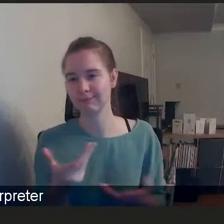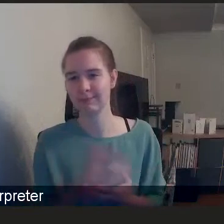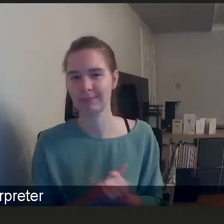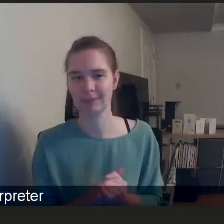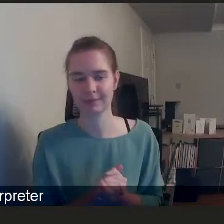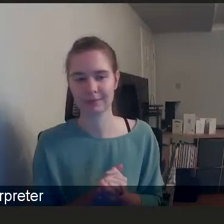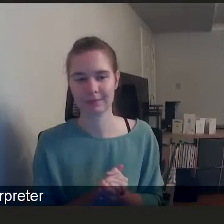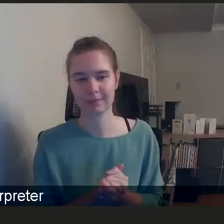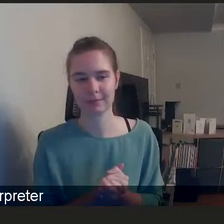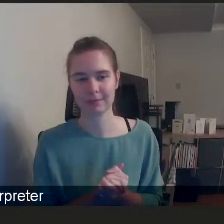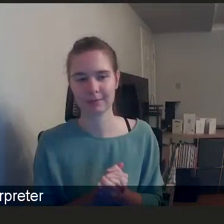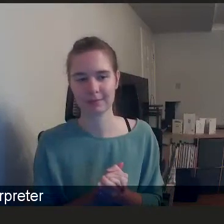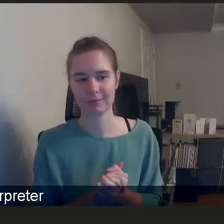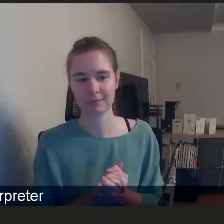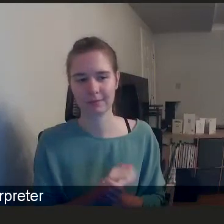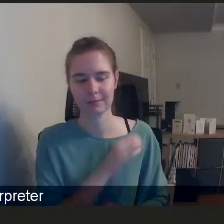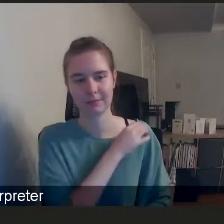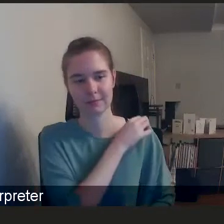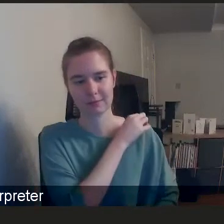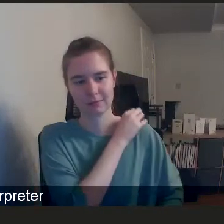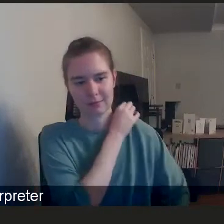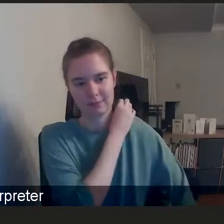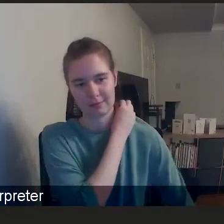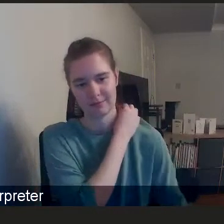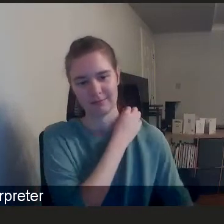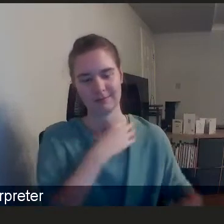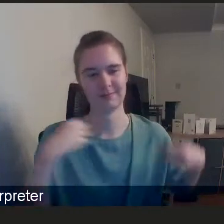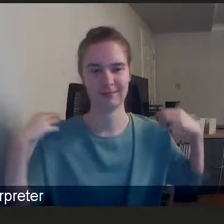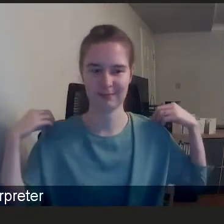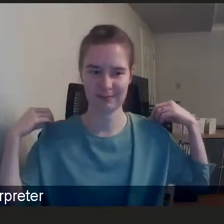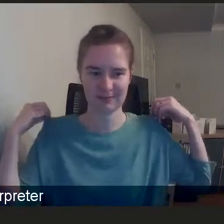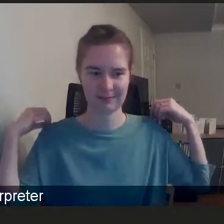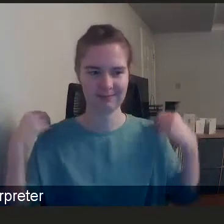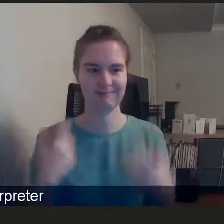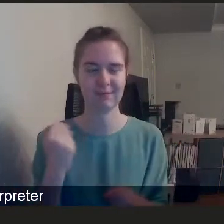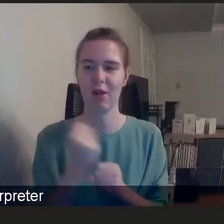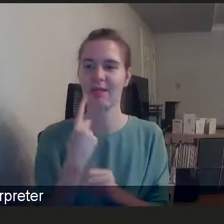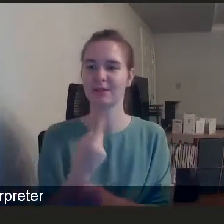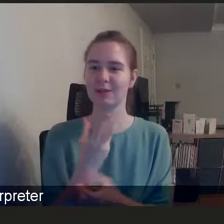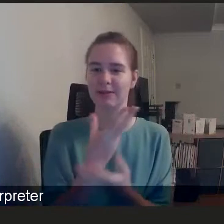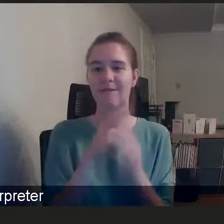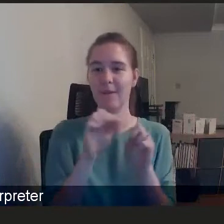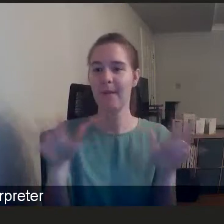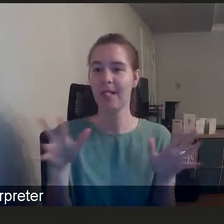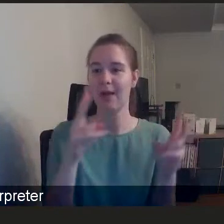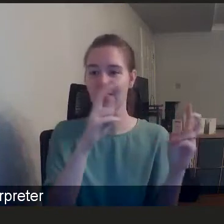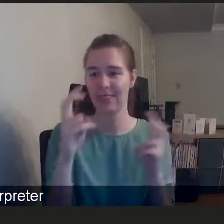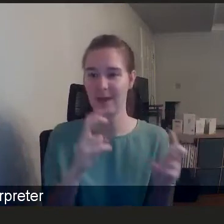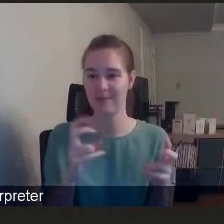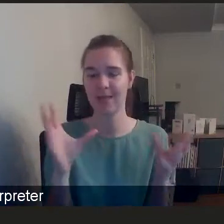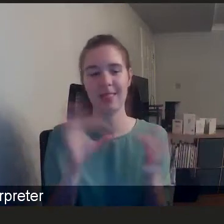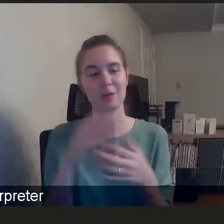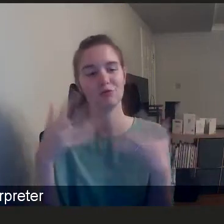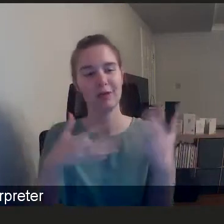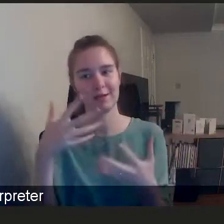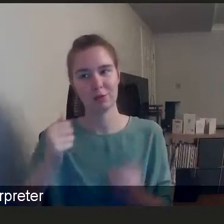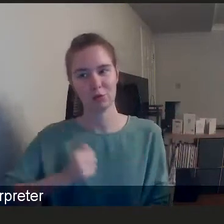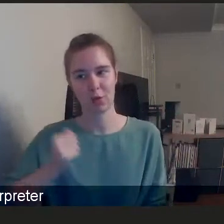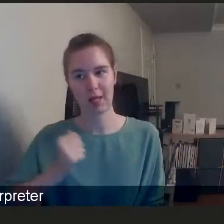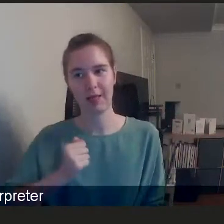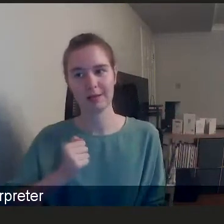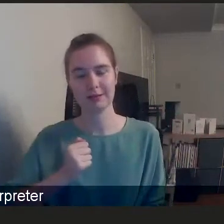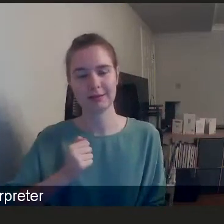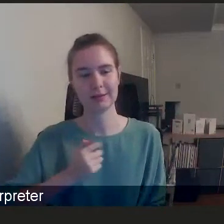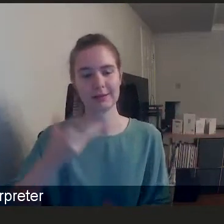You're saying some very, very familiar themes are coming out. Data in Scotland is a problem. Disaggregated data